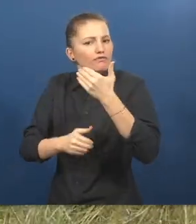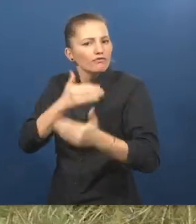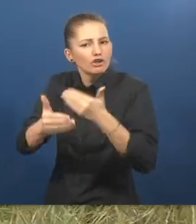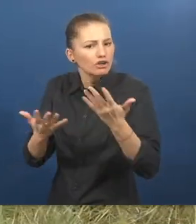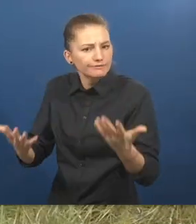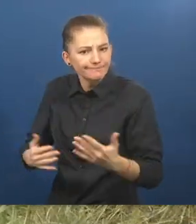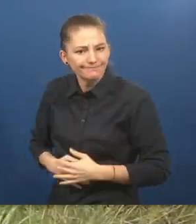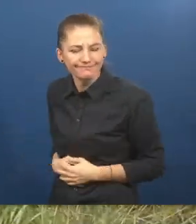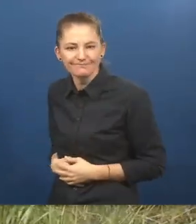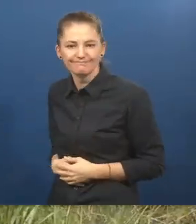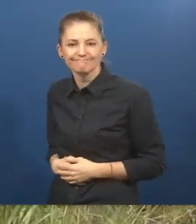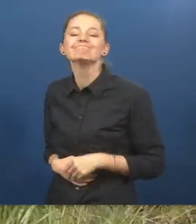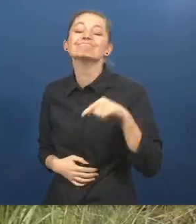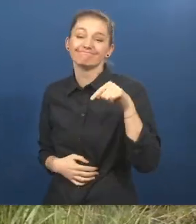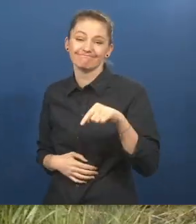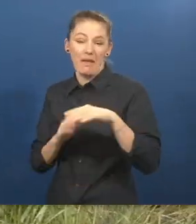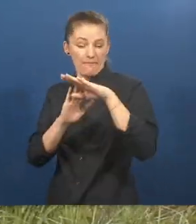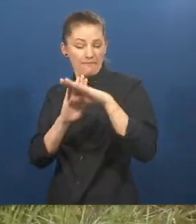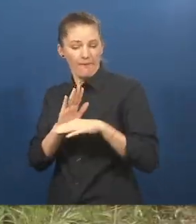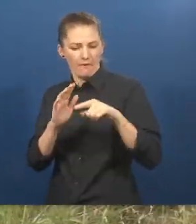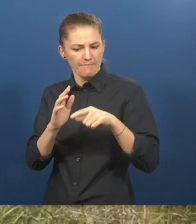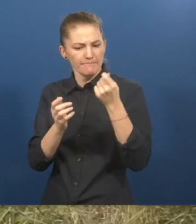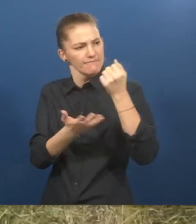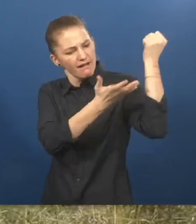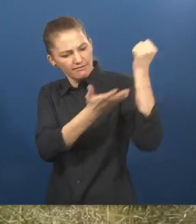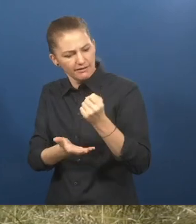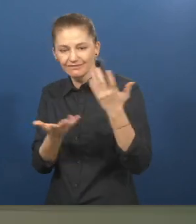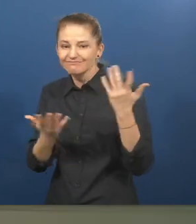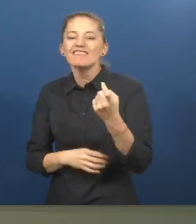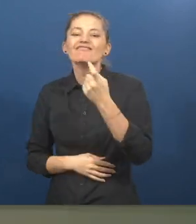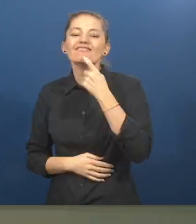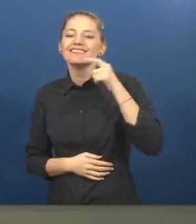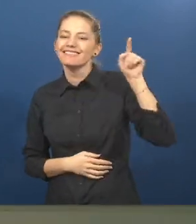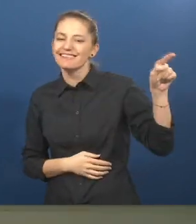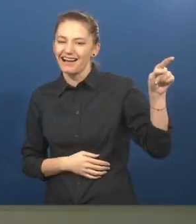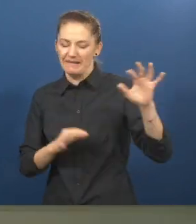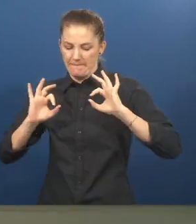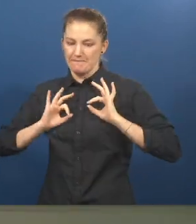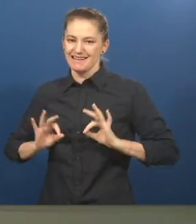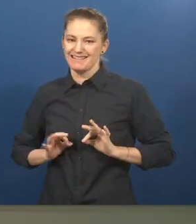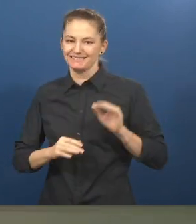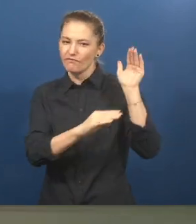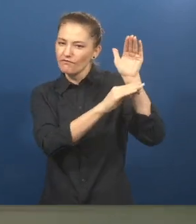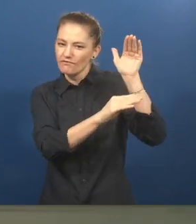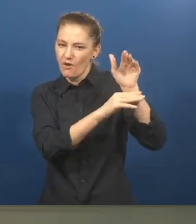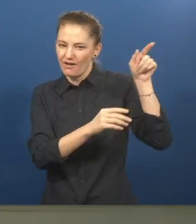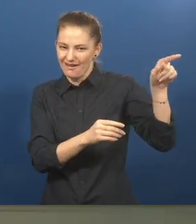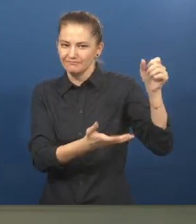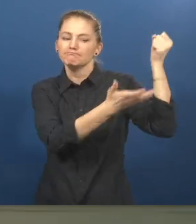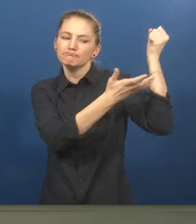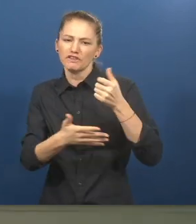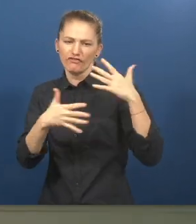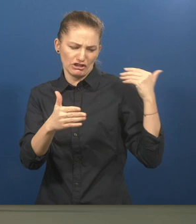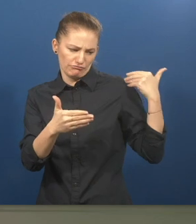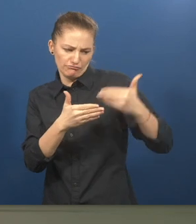refugees work? Goats running across the meadow. Edward Winter. The financing of this program was initially provided